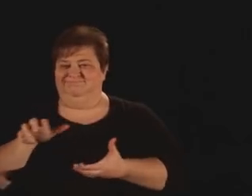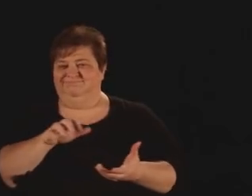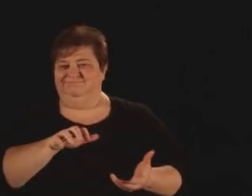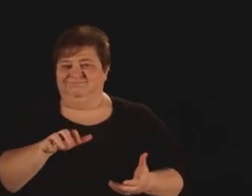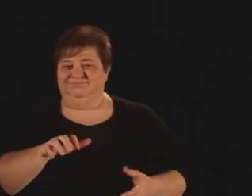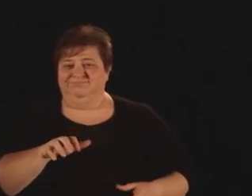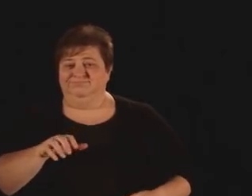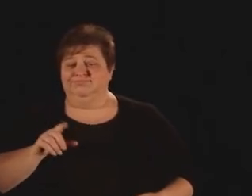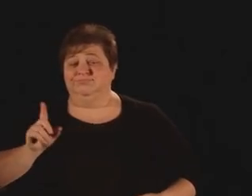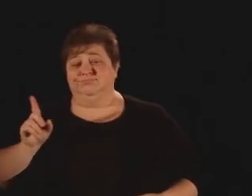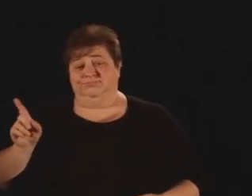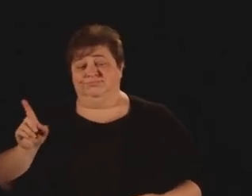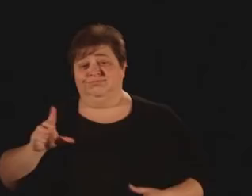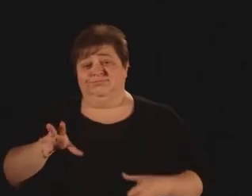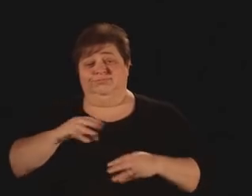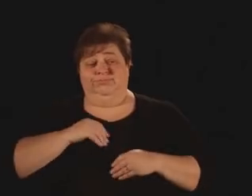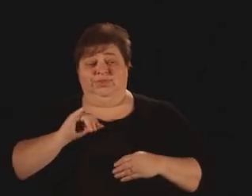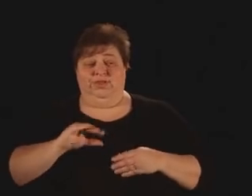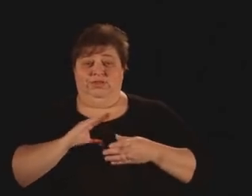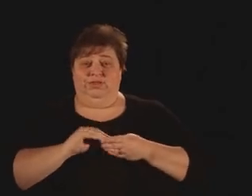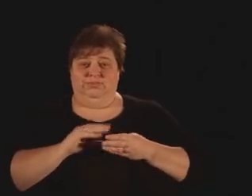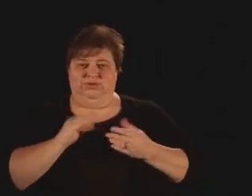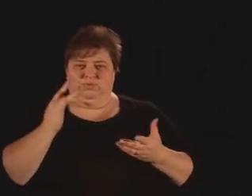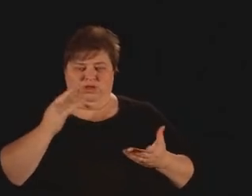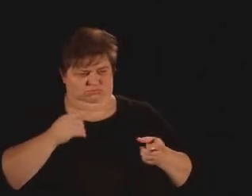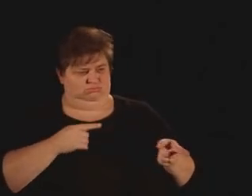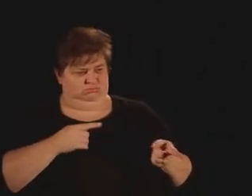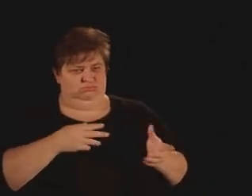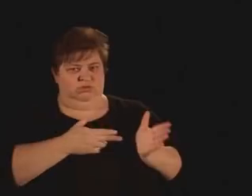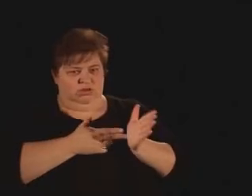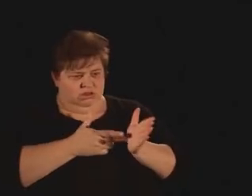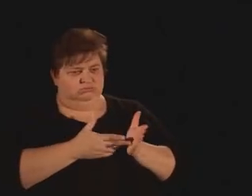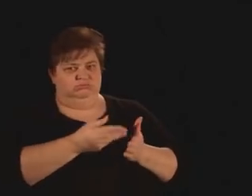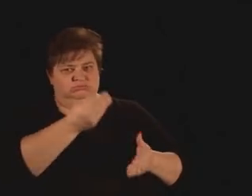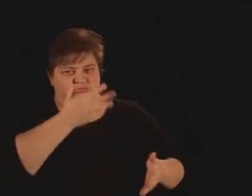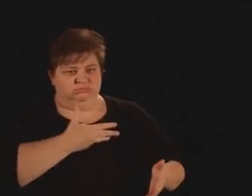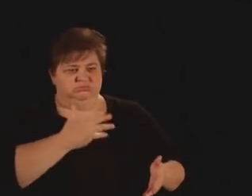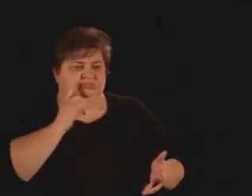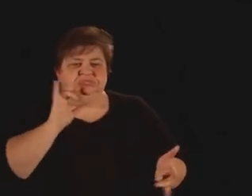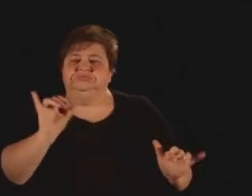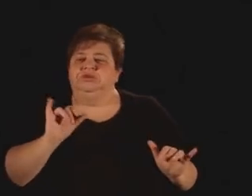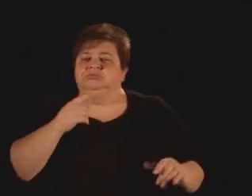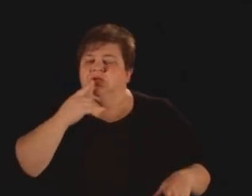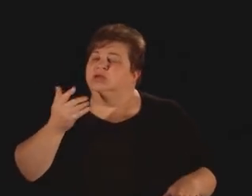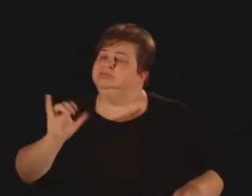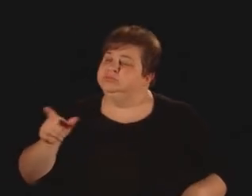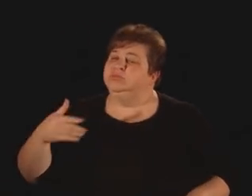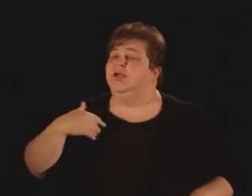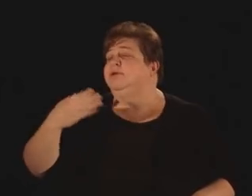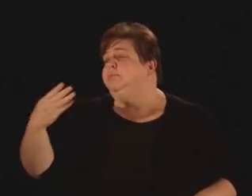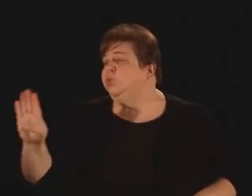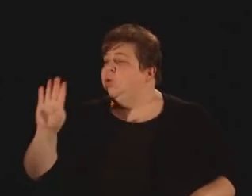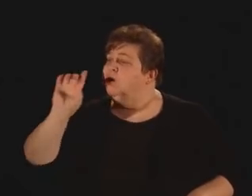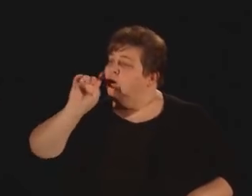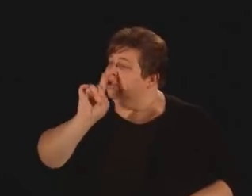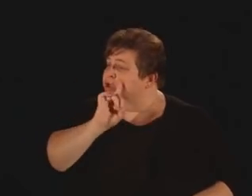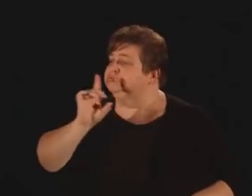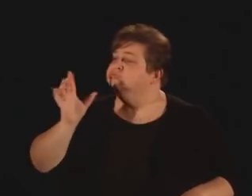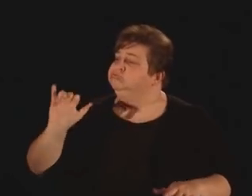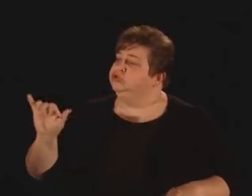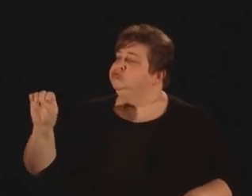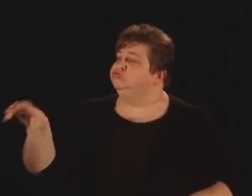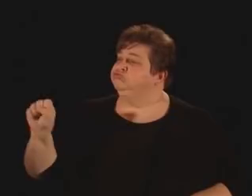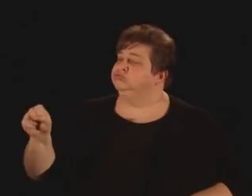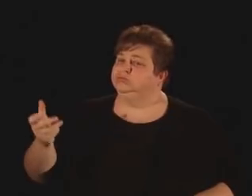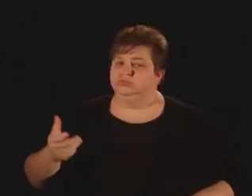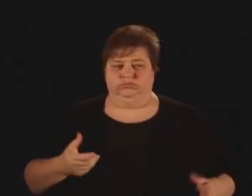Now, she accepts the comment because it was said genuinely and authentically. Like an objective fact similar to, you